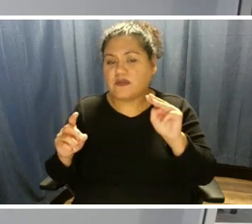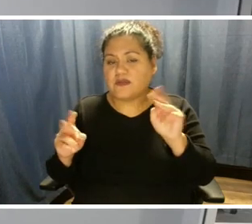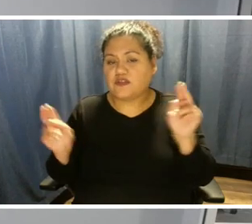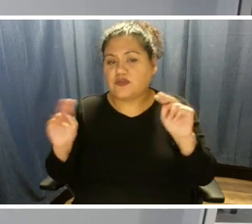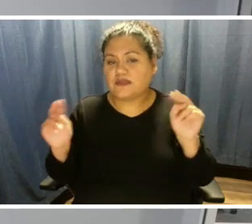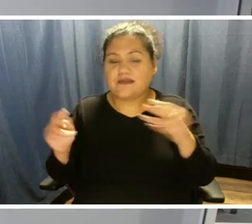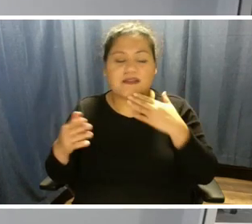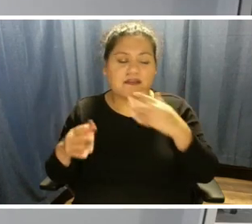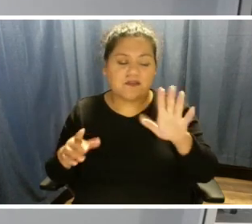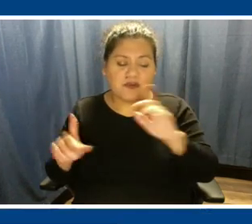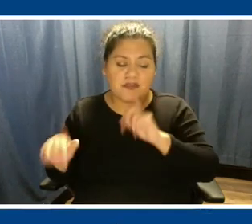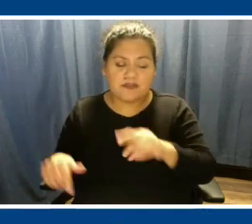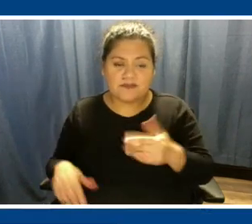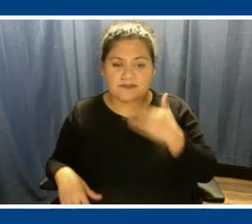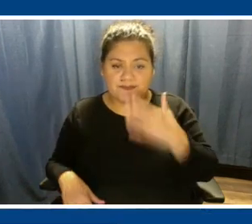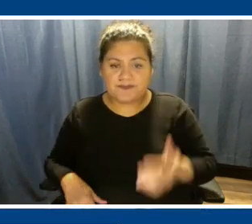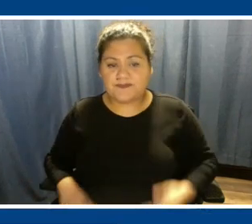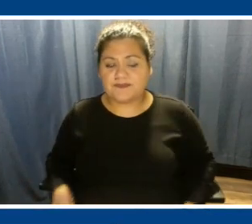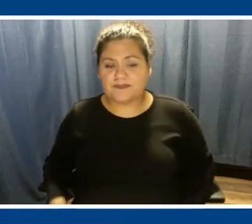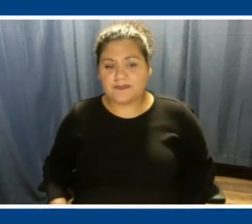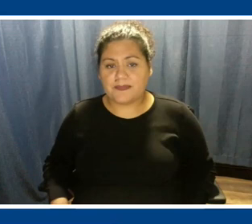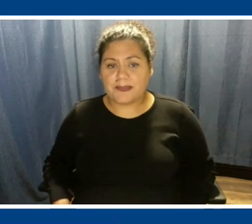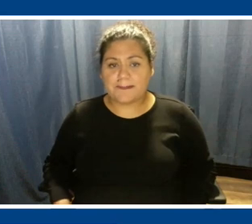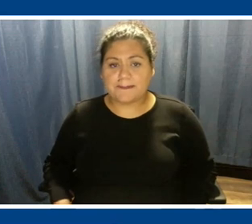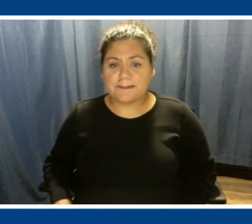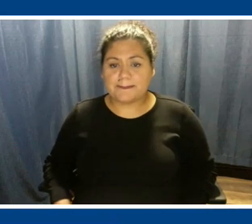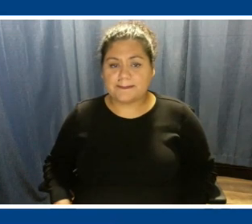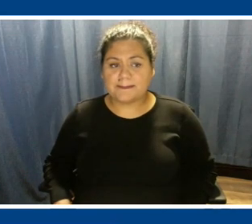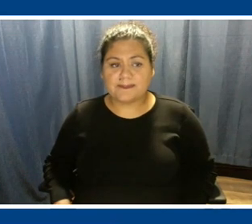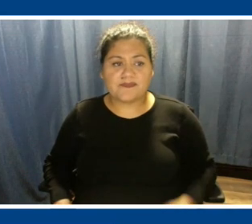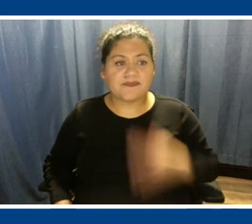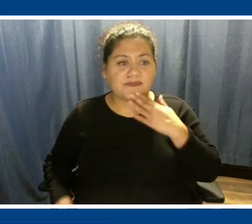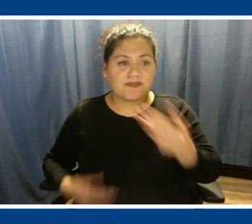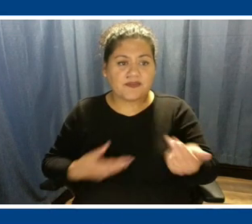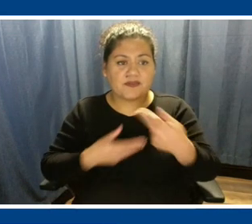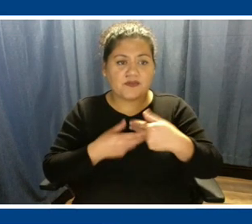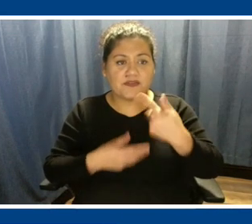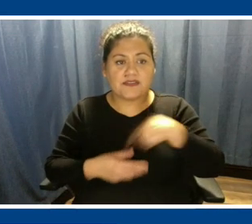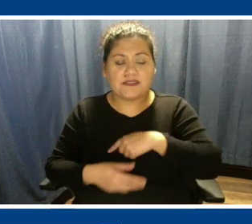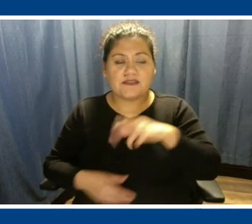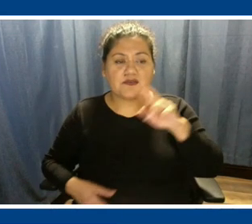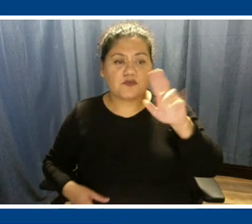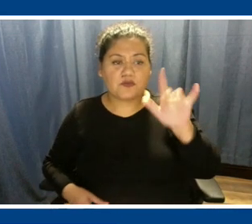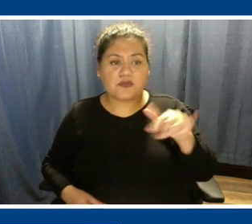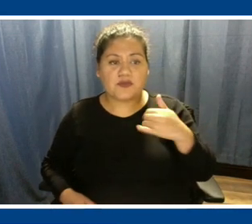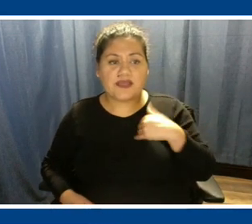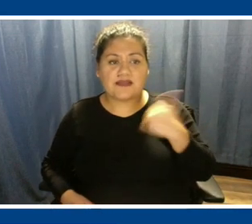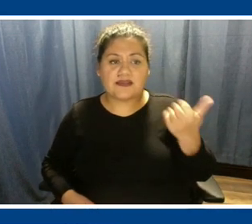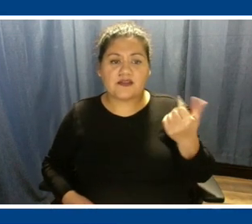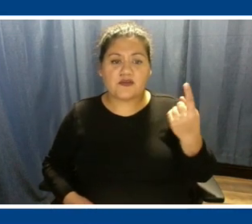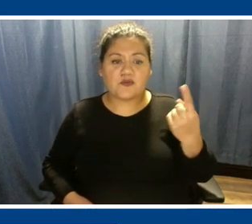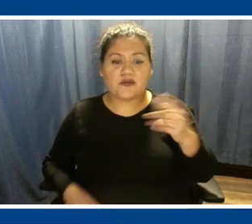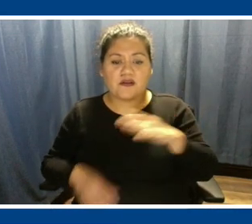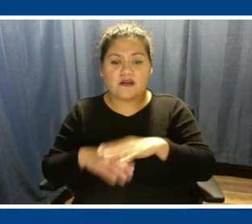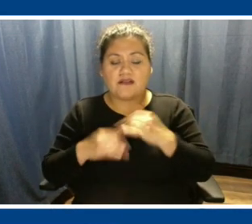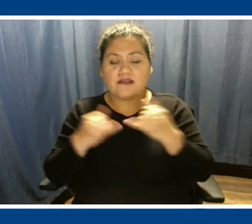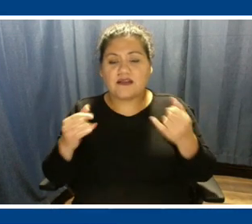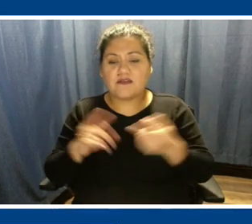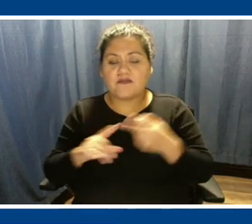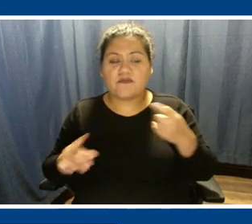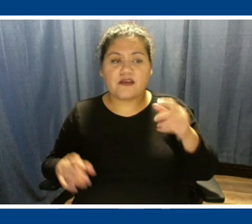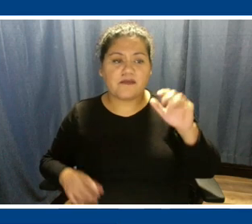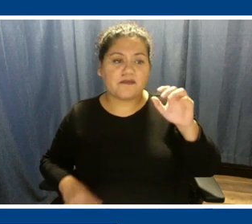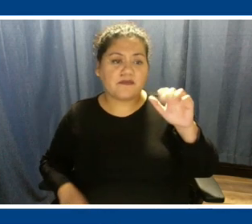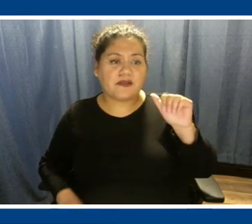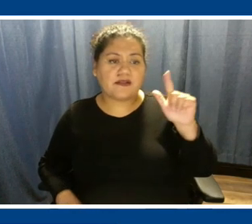Thank you. Thank you. Thanks for joining us, Rudy. We had an another online question from Elisa